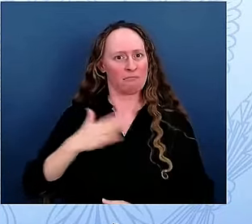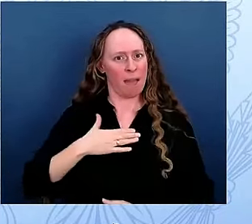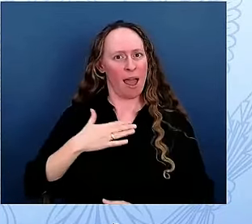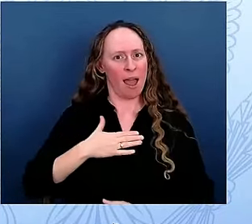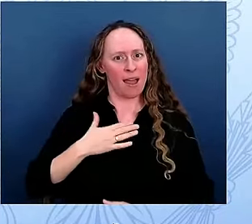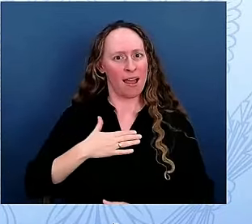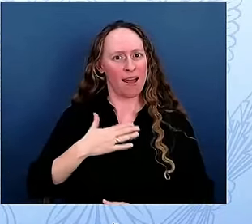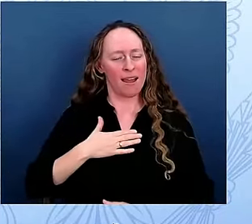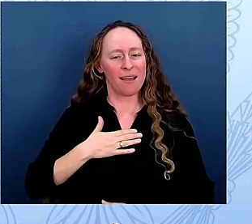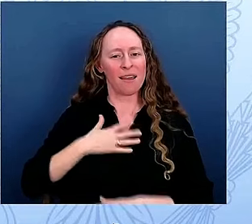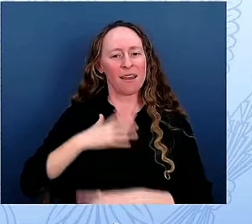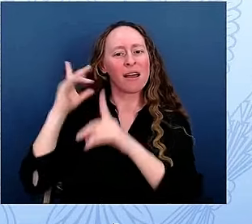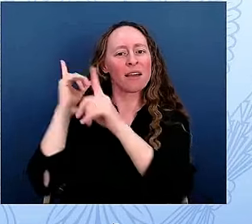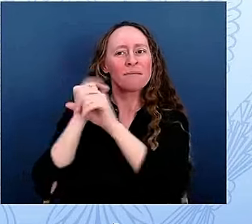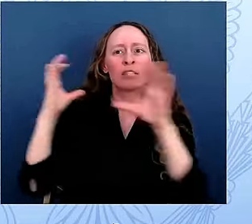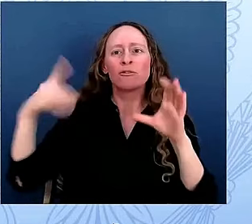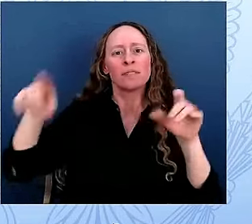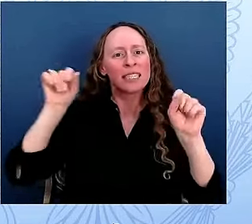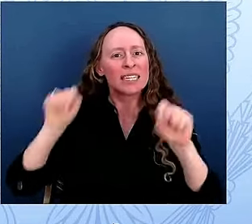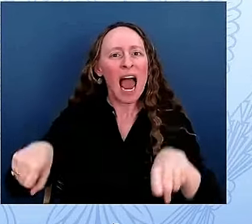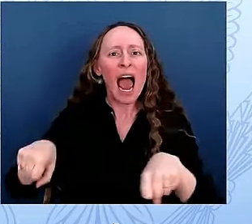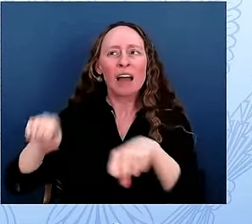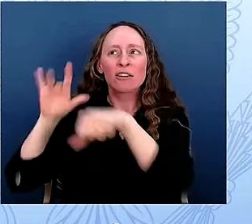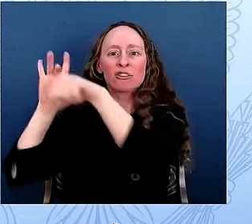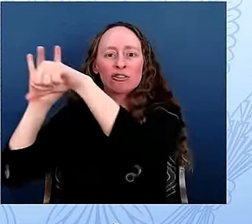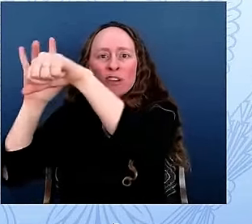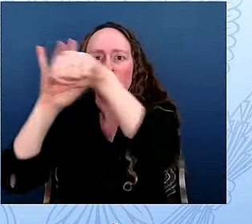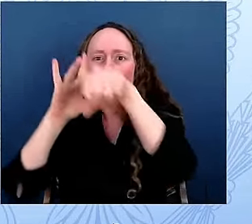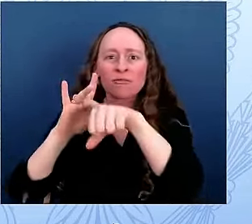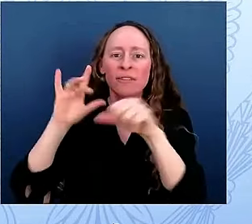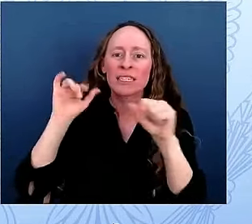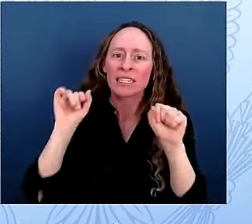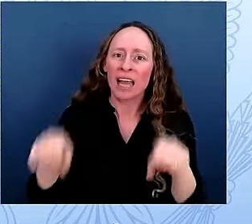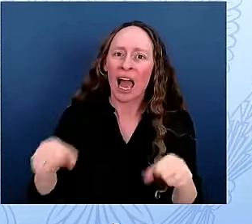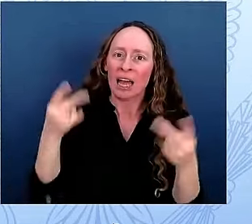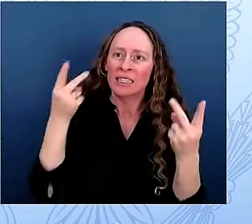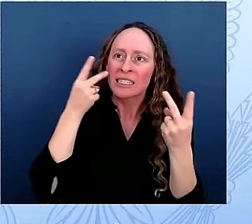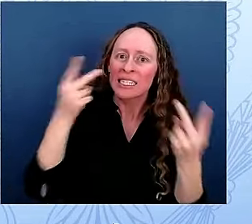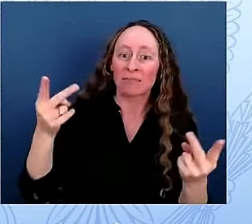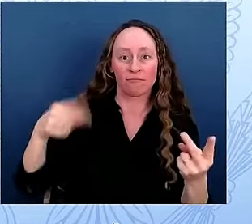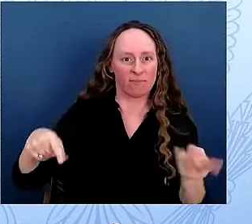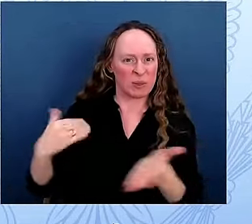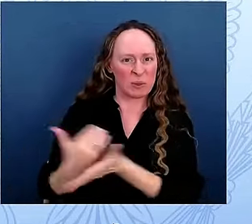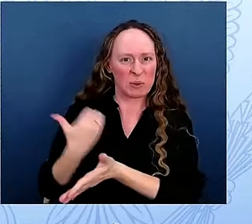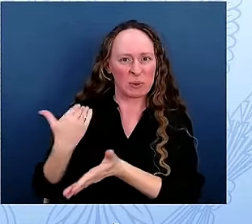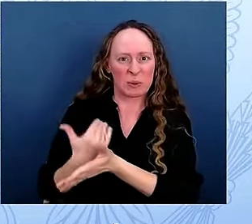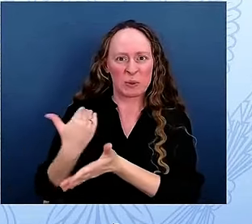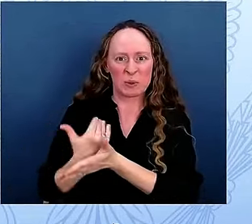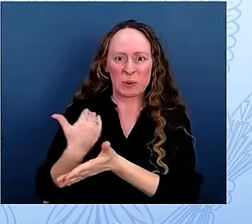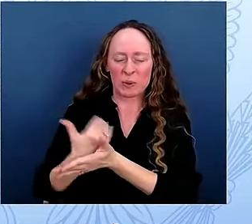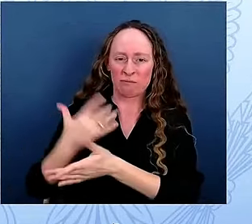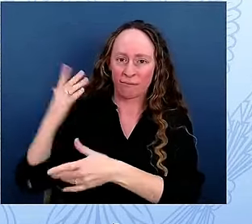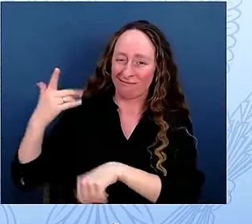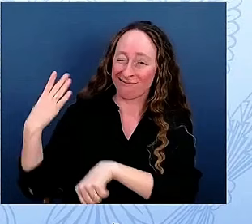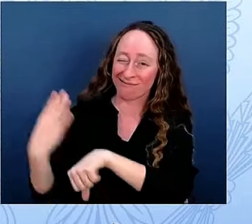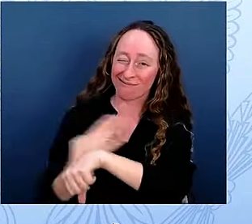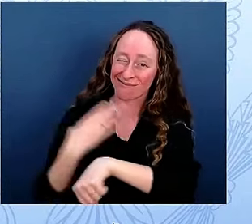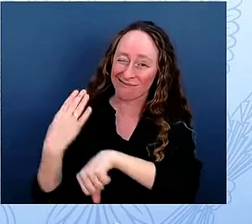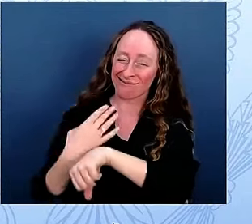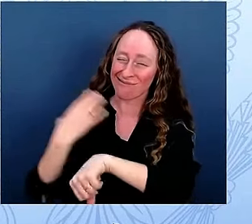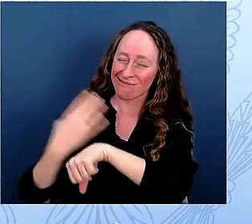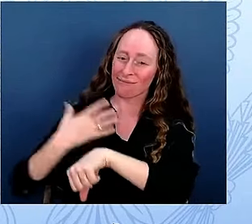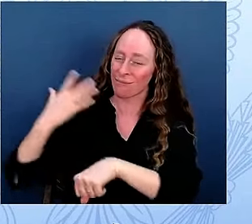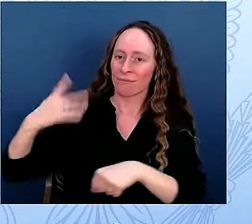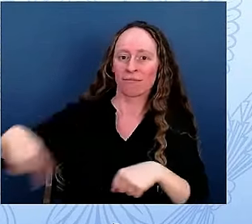And today with you, we are unveiling a reimagined White House tour experience. So